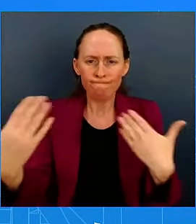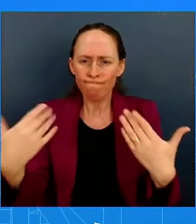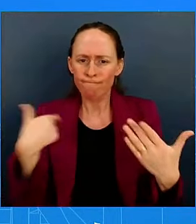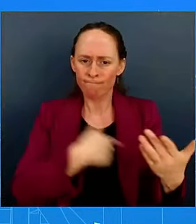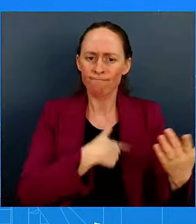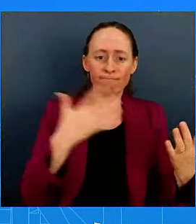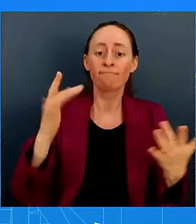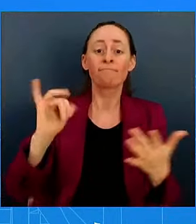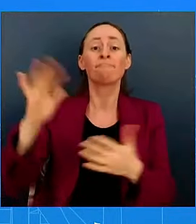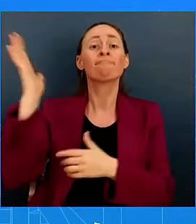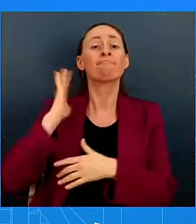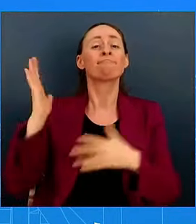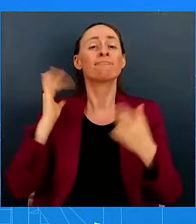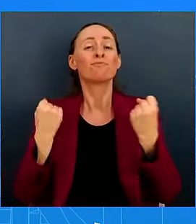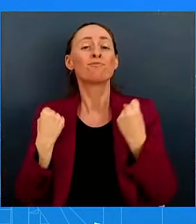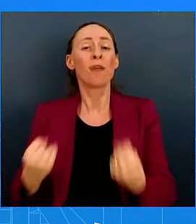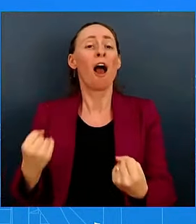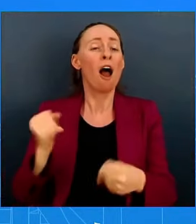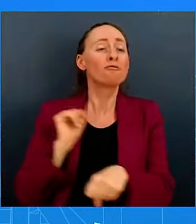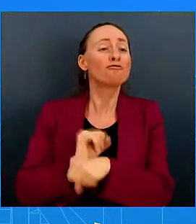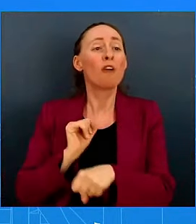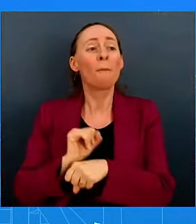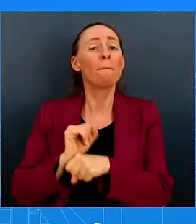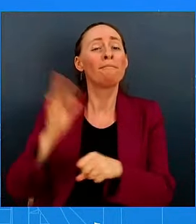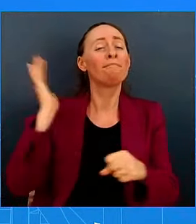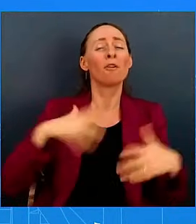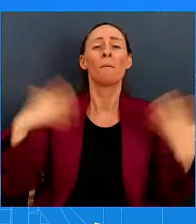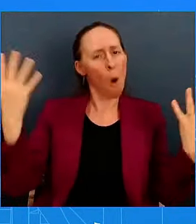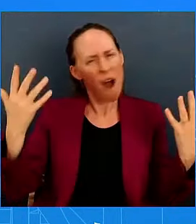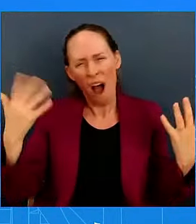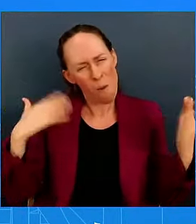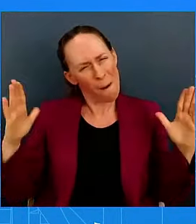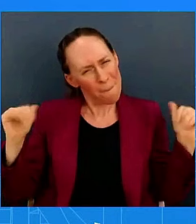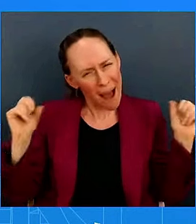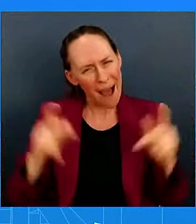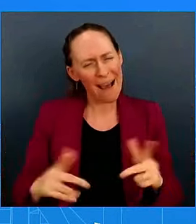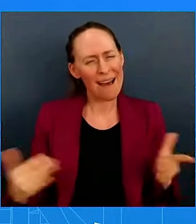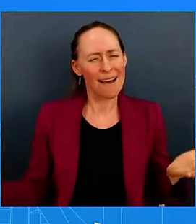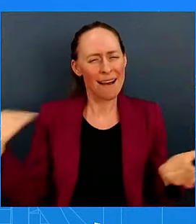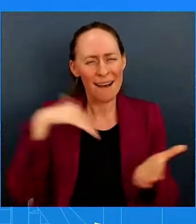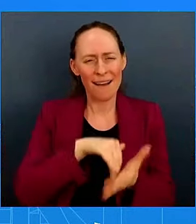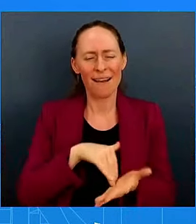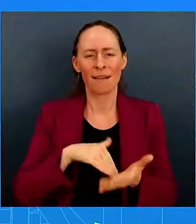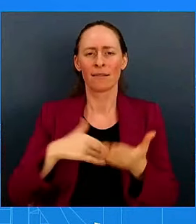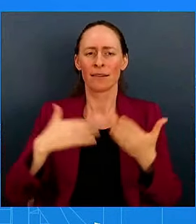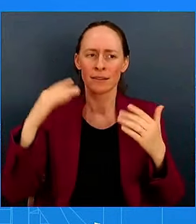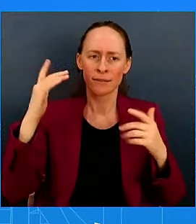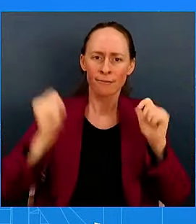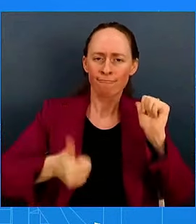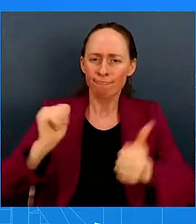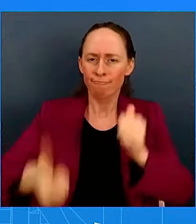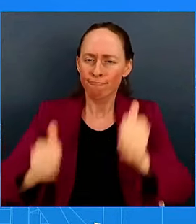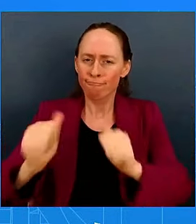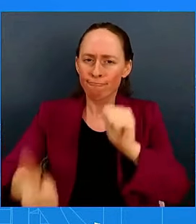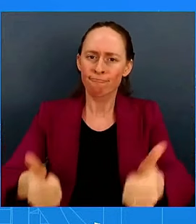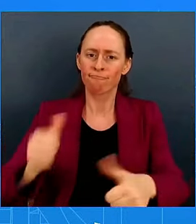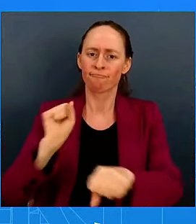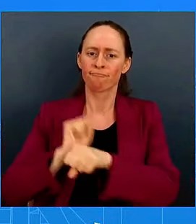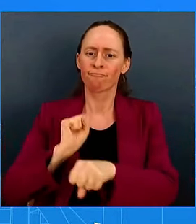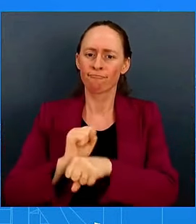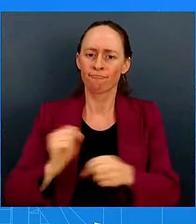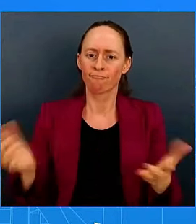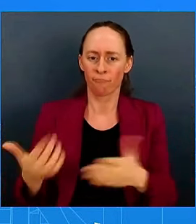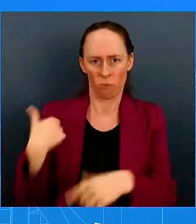jobs here. Made in America, obviously, here. created an office to do just that. And so the president has certainly